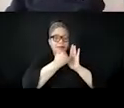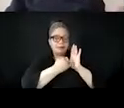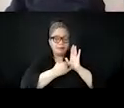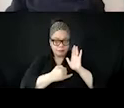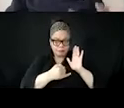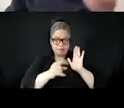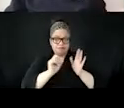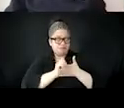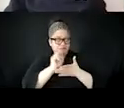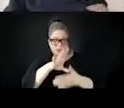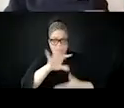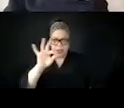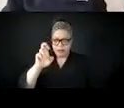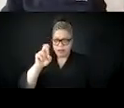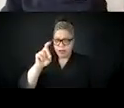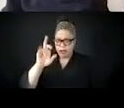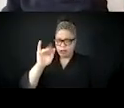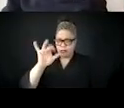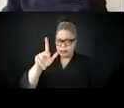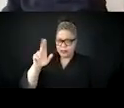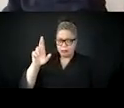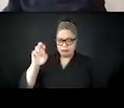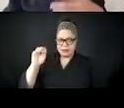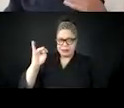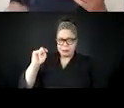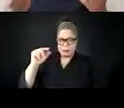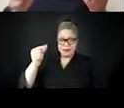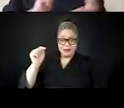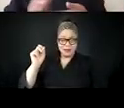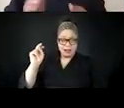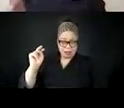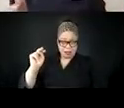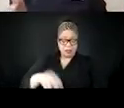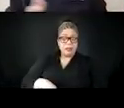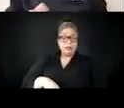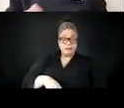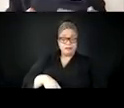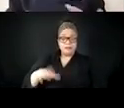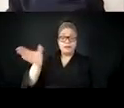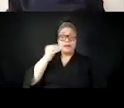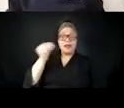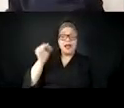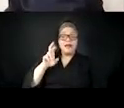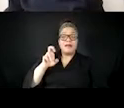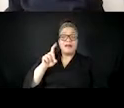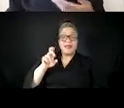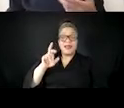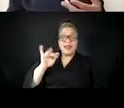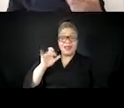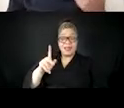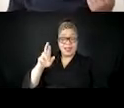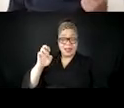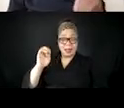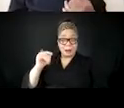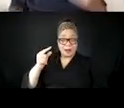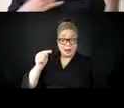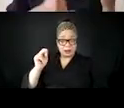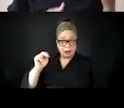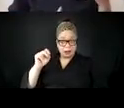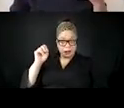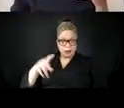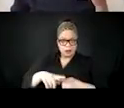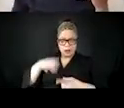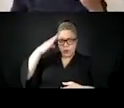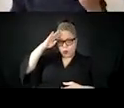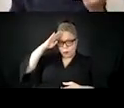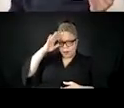Frederick Remington down to Cuba, sorry, um, to draw pictures about what was happening. And Remington called